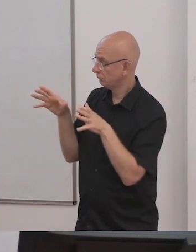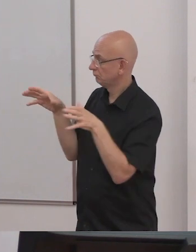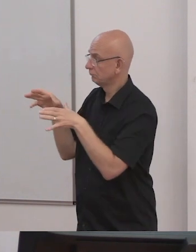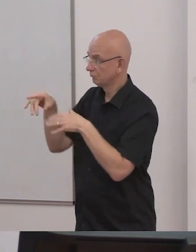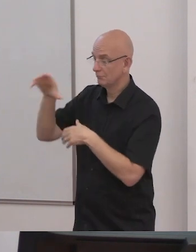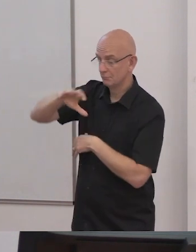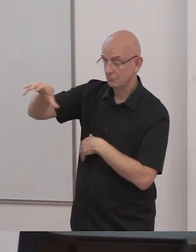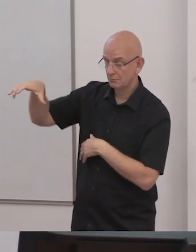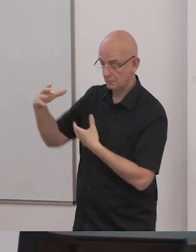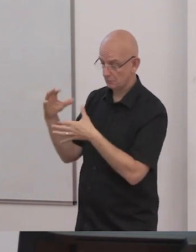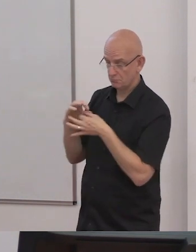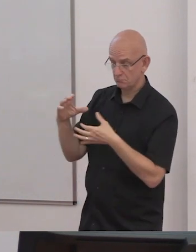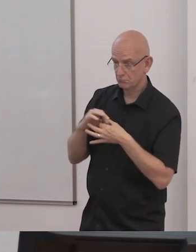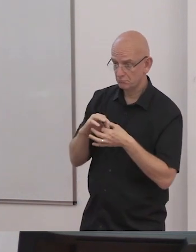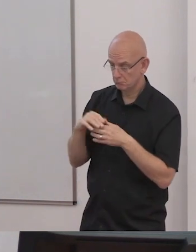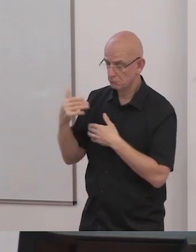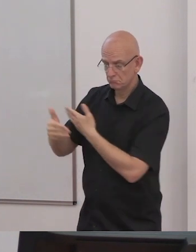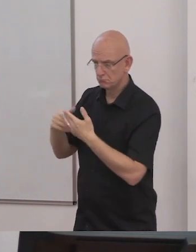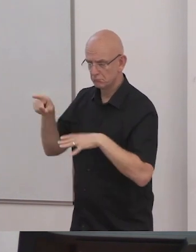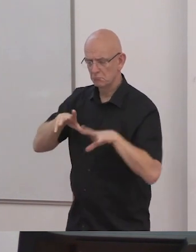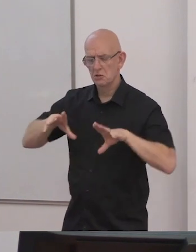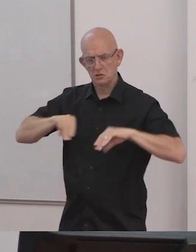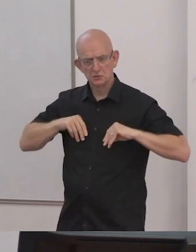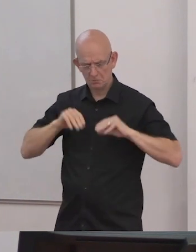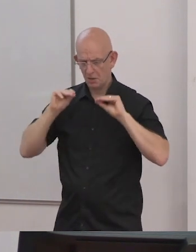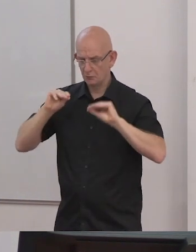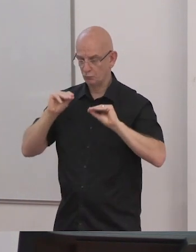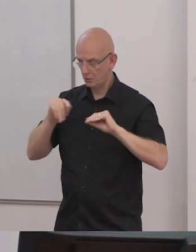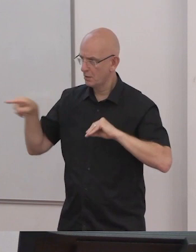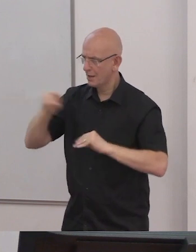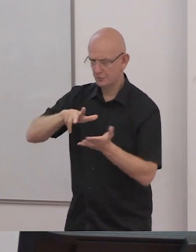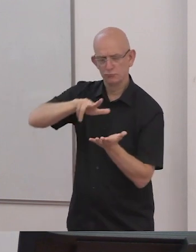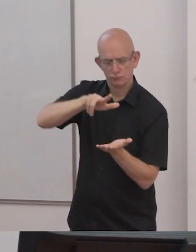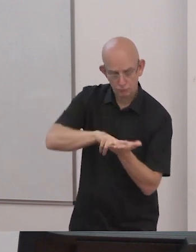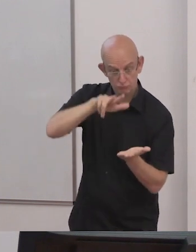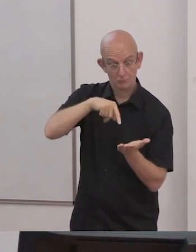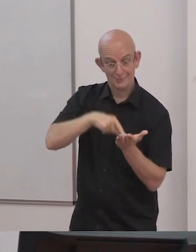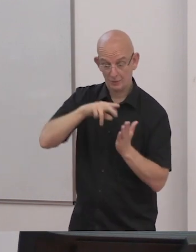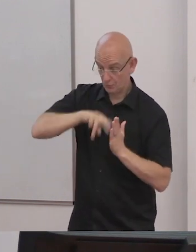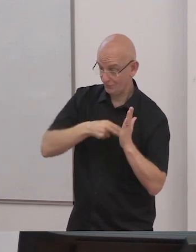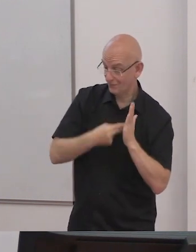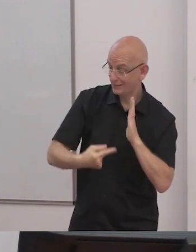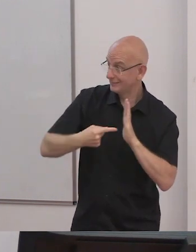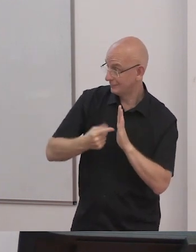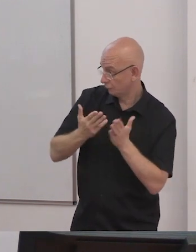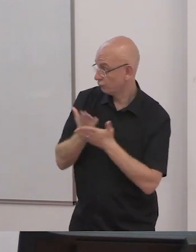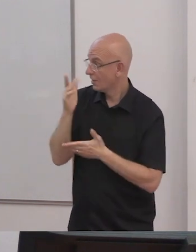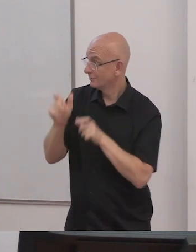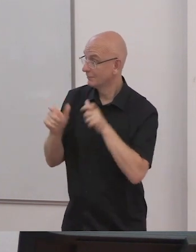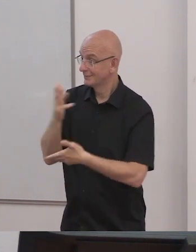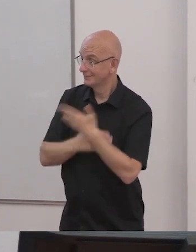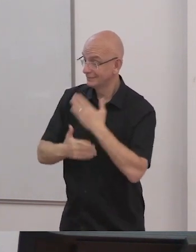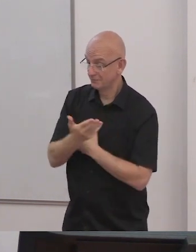of persons with disabilities but it is practice with writers